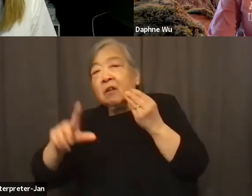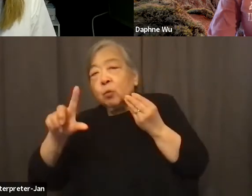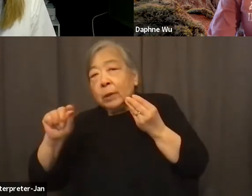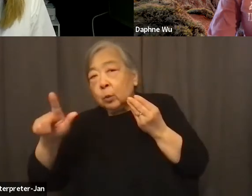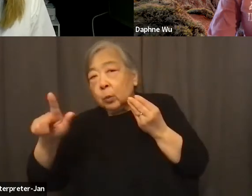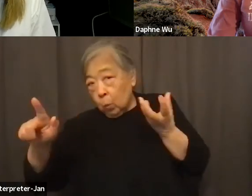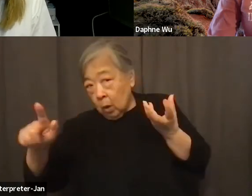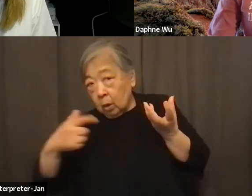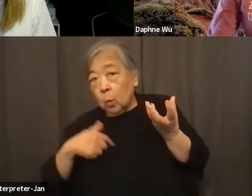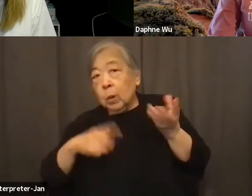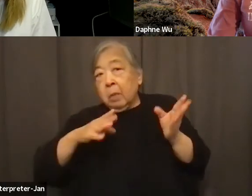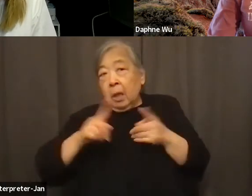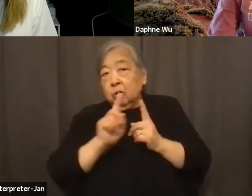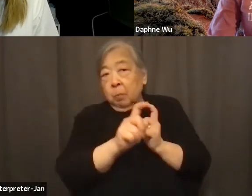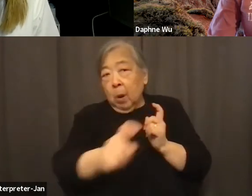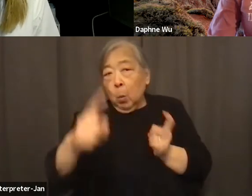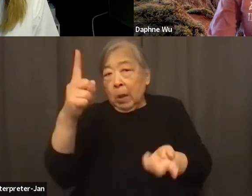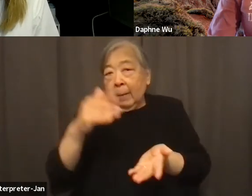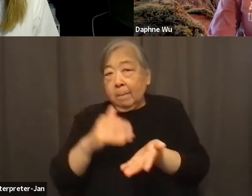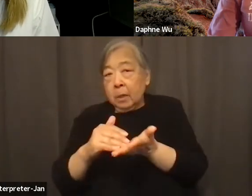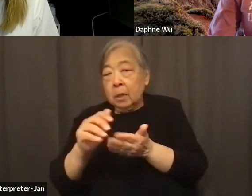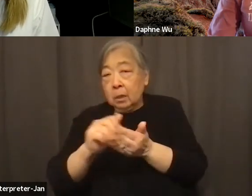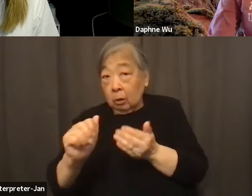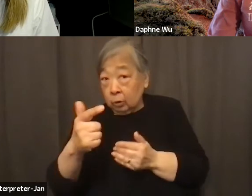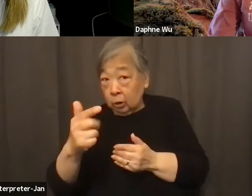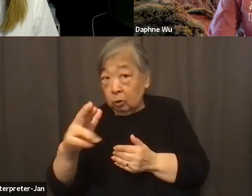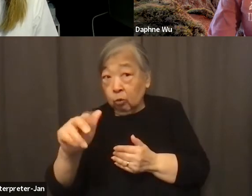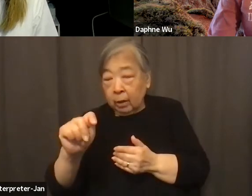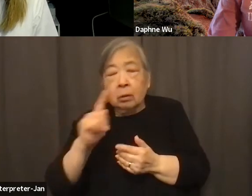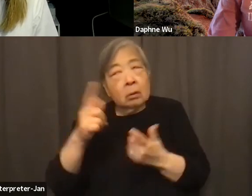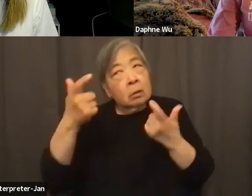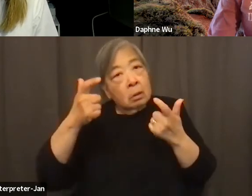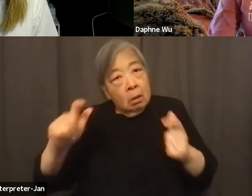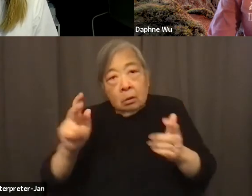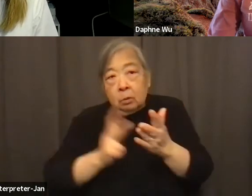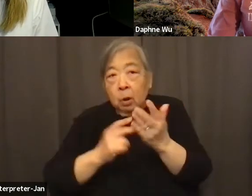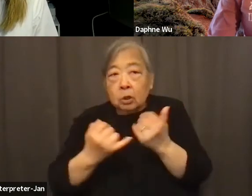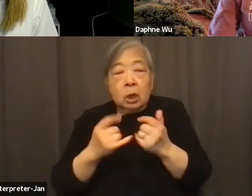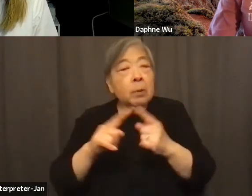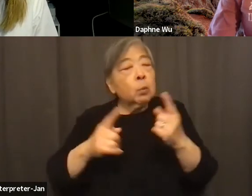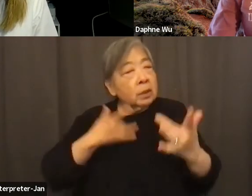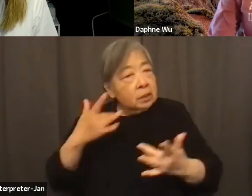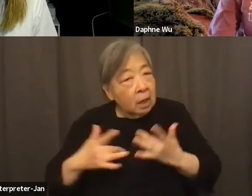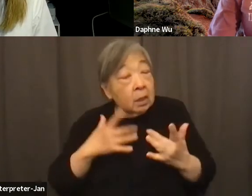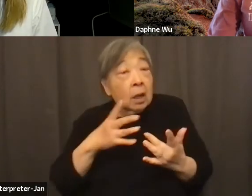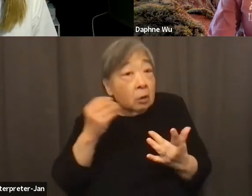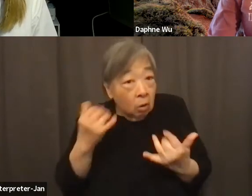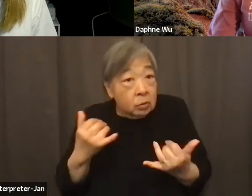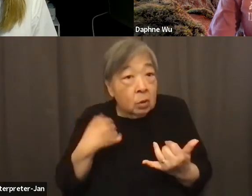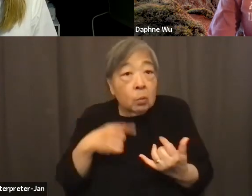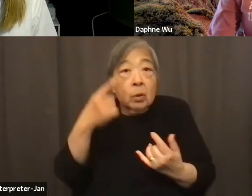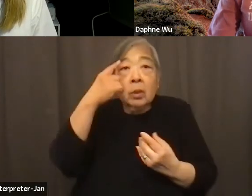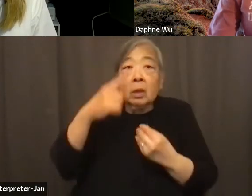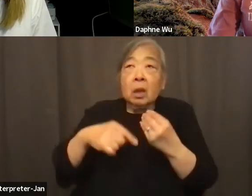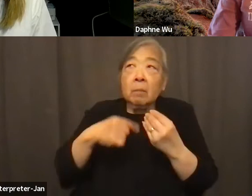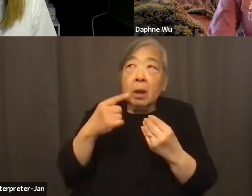have distributed a million dollars in grants alone. So, it's a large undertaking, but we're really excited. And we're also now thinking about